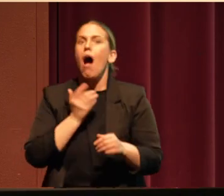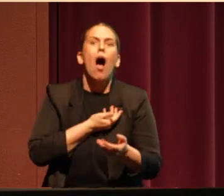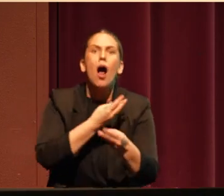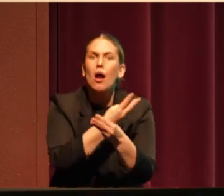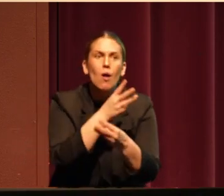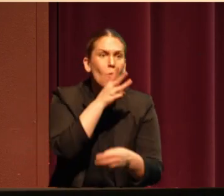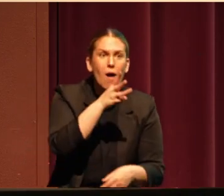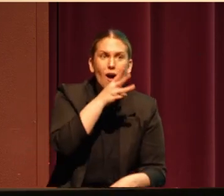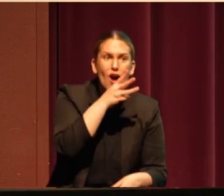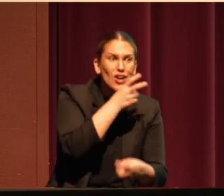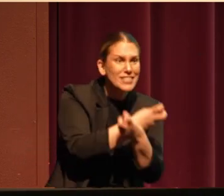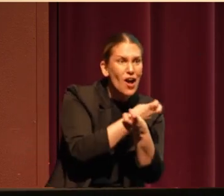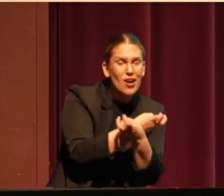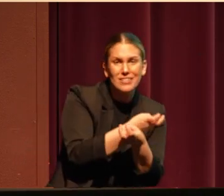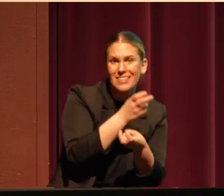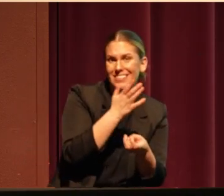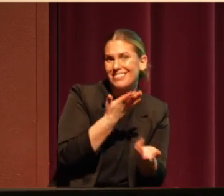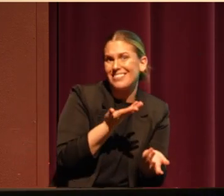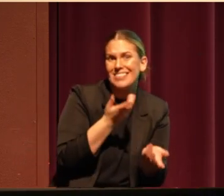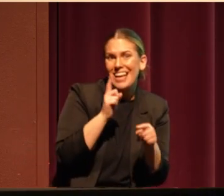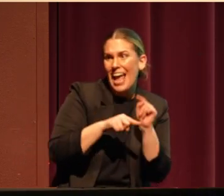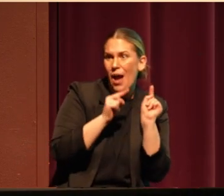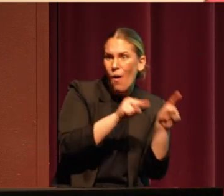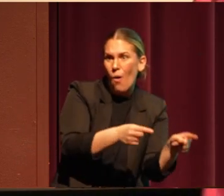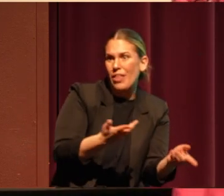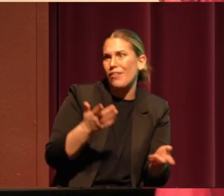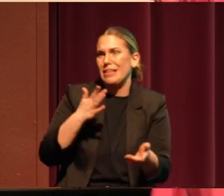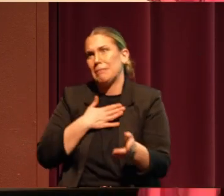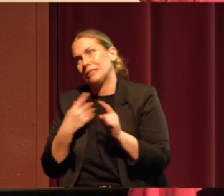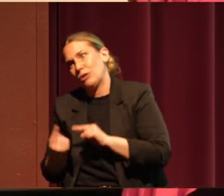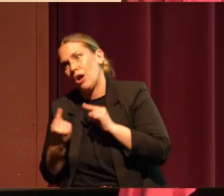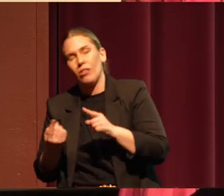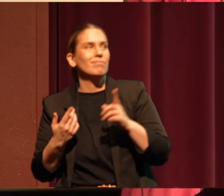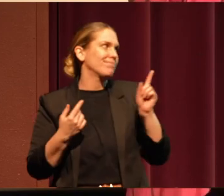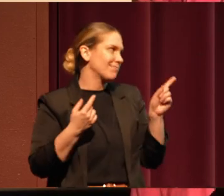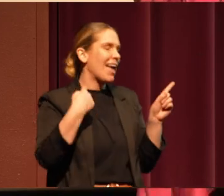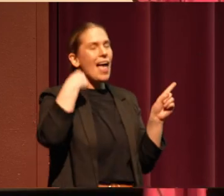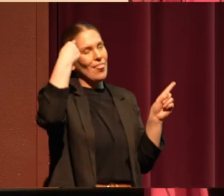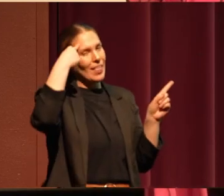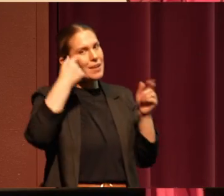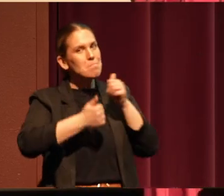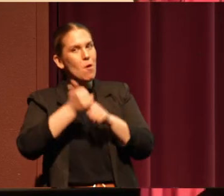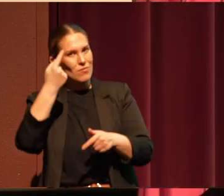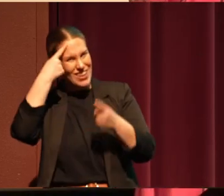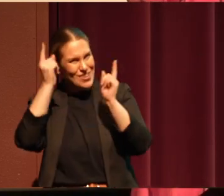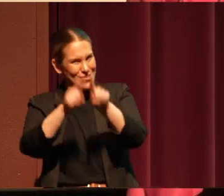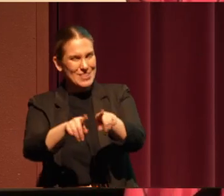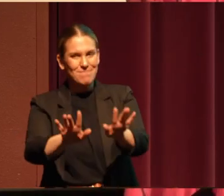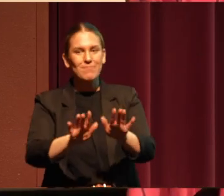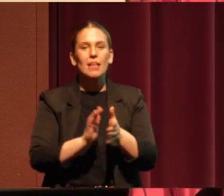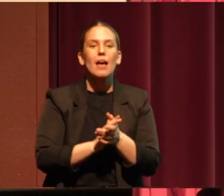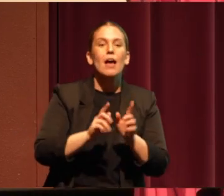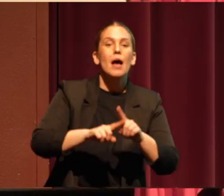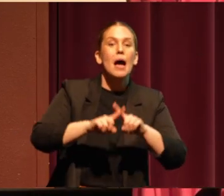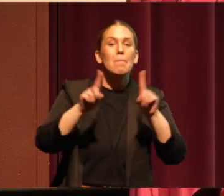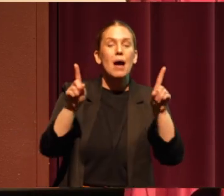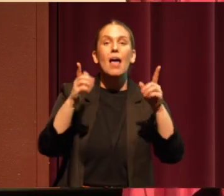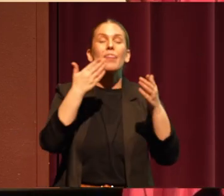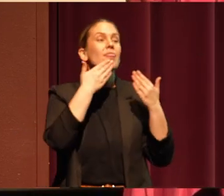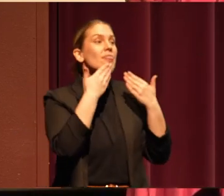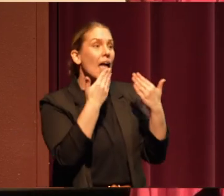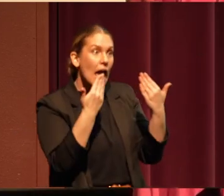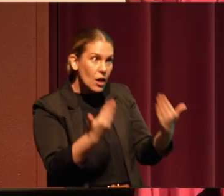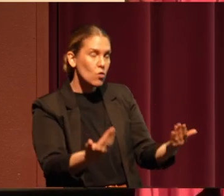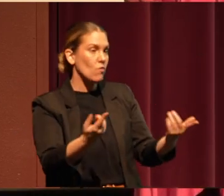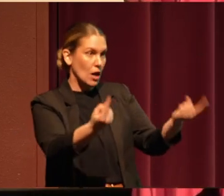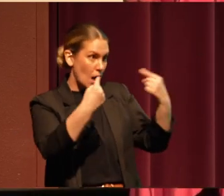can't go there. So that's my struggle. I think a lot of us probably agree with you. We love that place too. But huge thanks for being here tonight